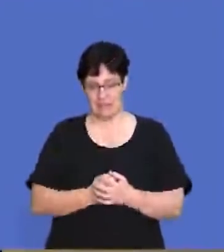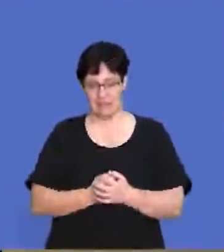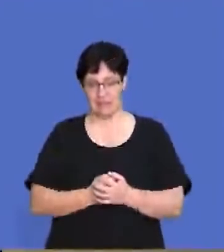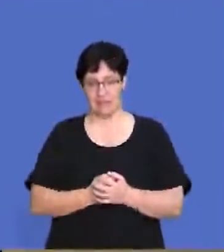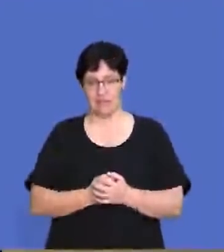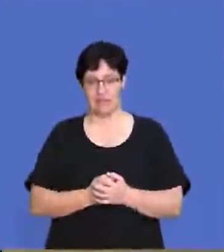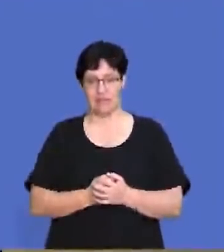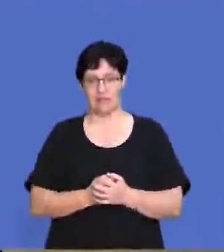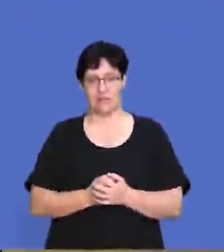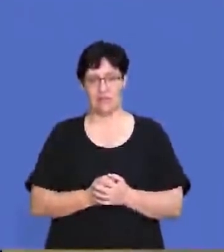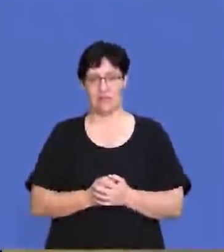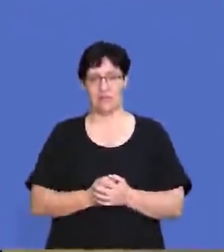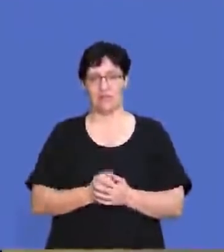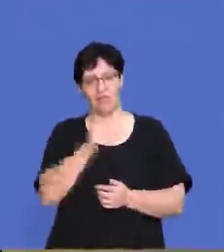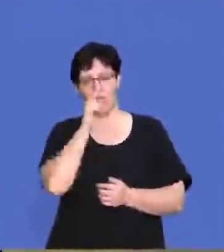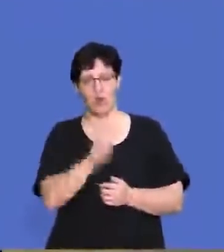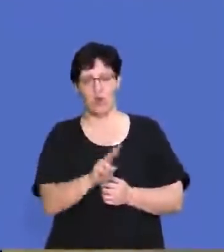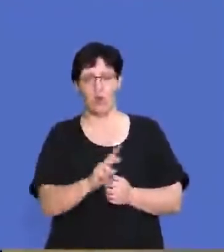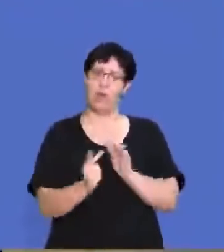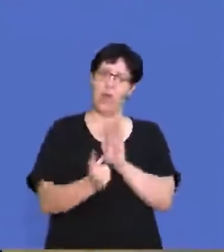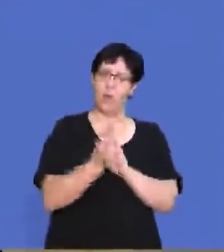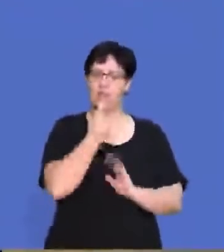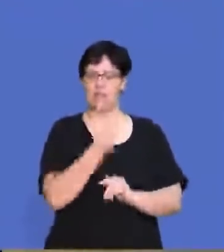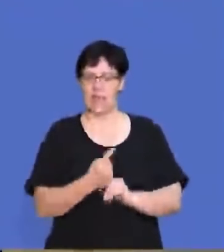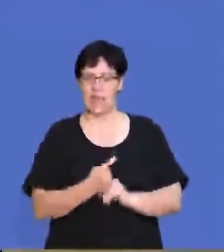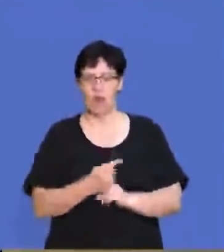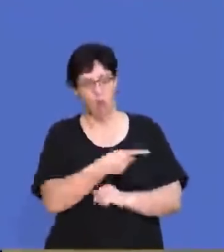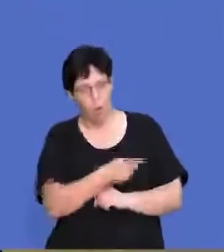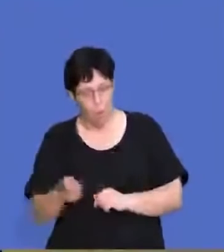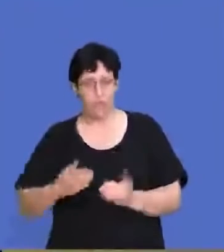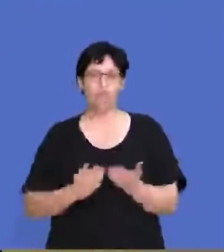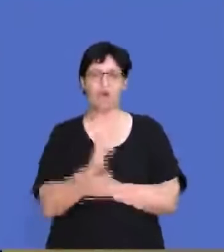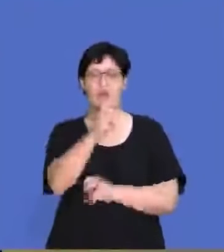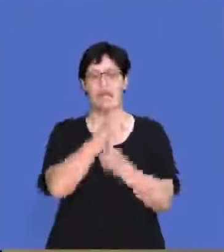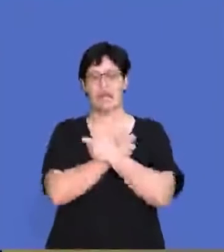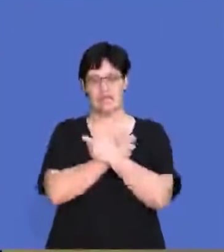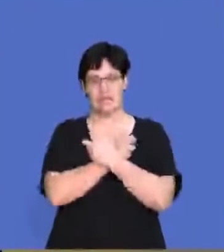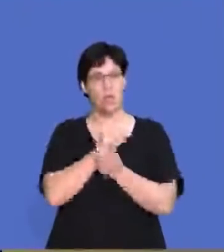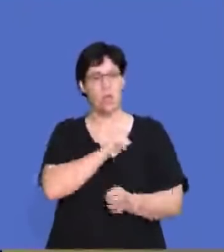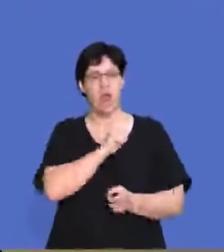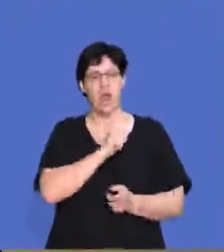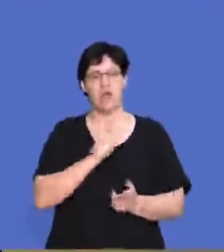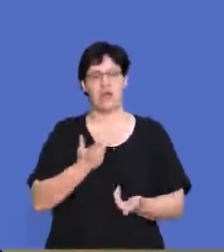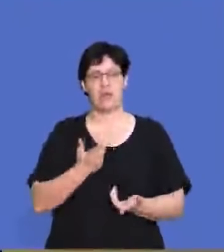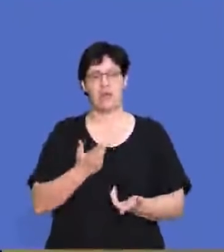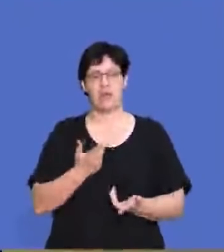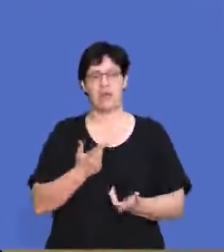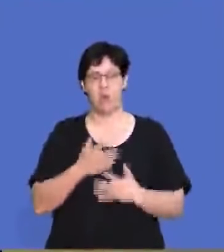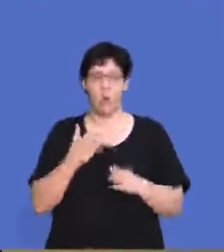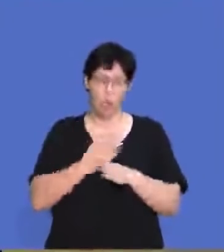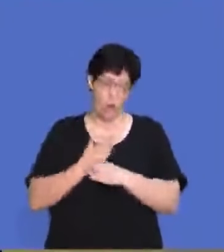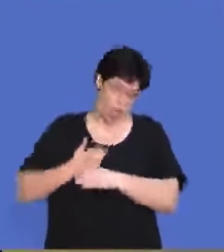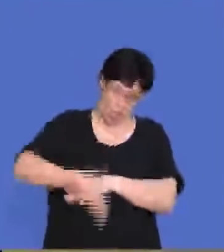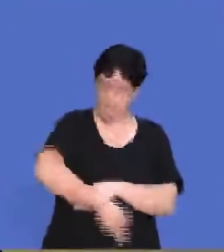of leave. All right, so if you look there, the law states that everyone's entitled to that leave, right, because we don't want to work